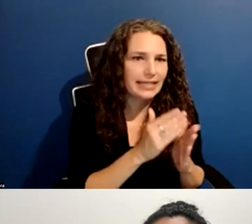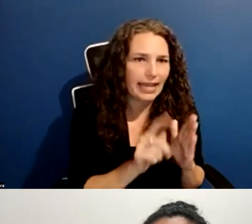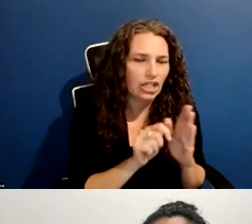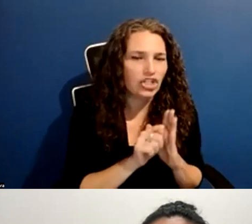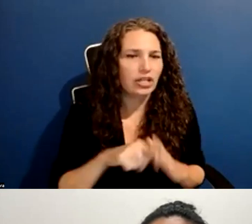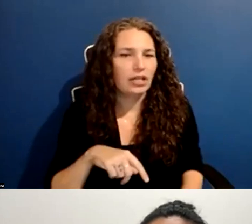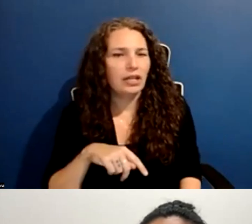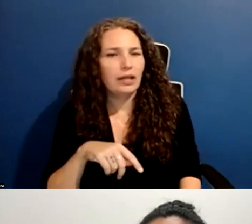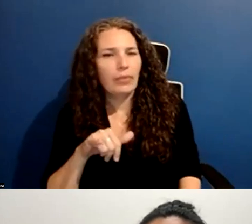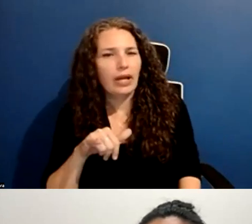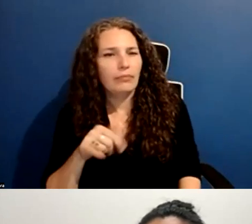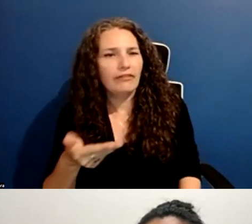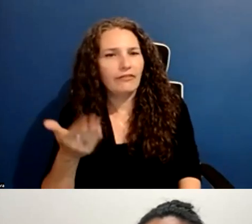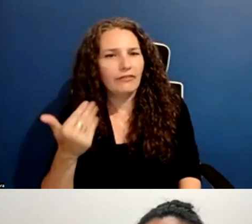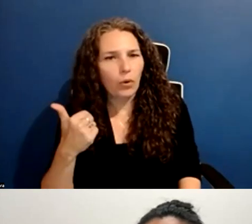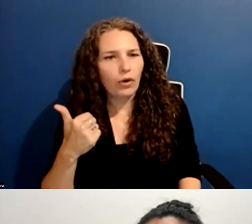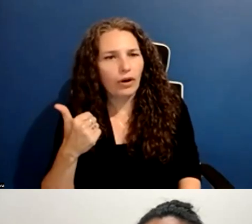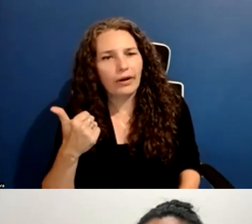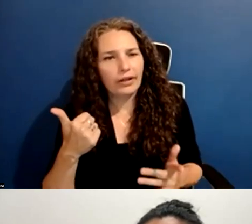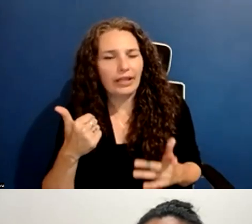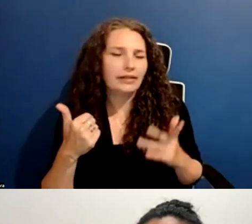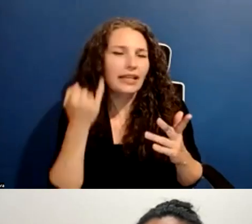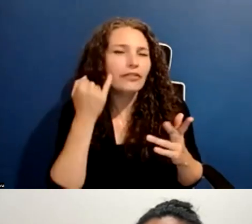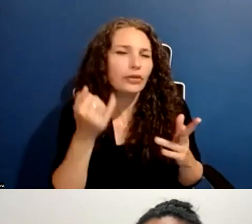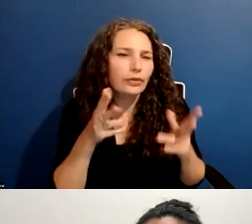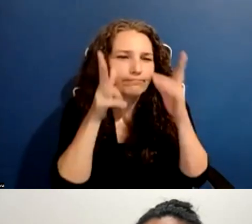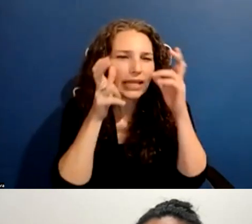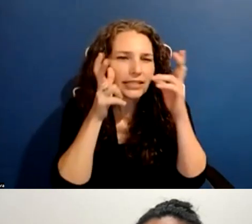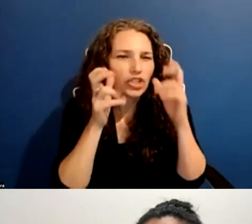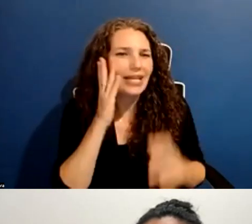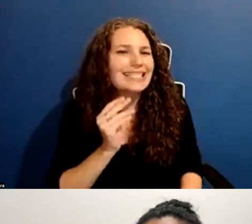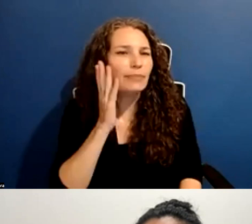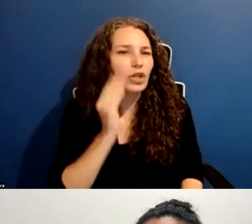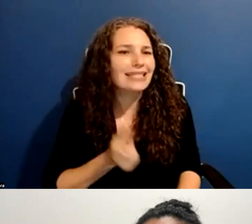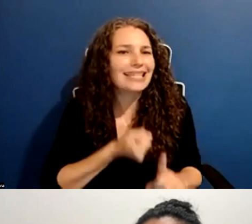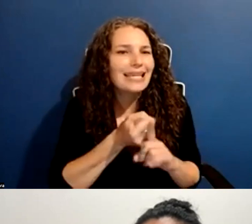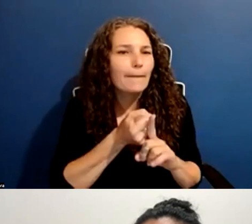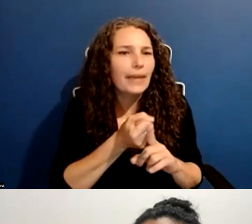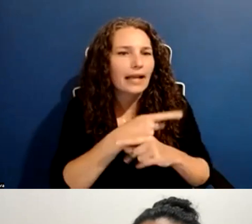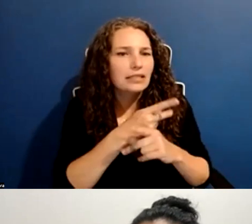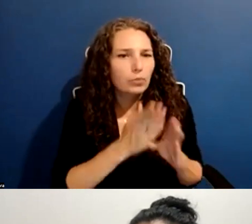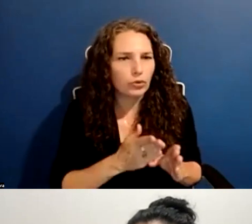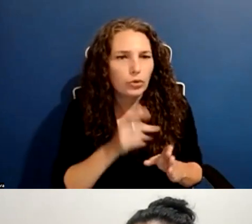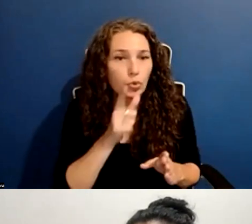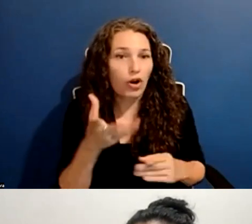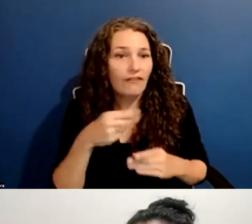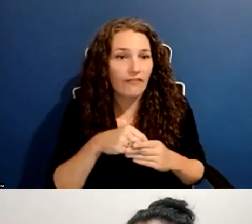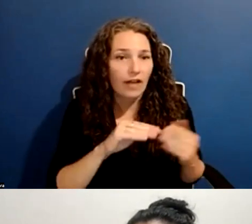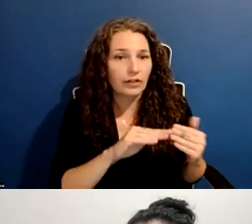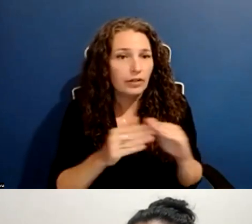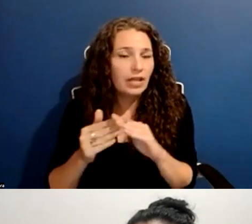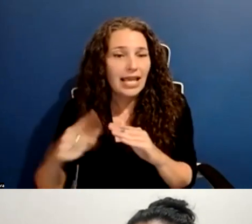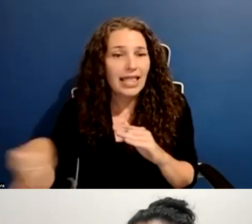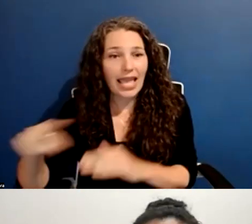impact producers, and especially ones that are very involved with the community, they argued that impact actually needs to be a part